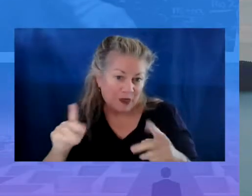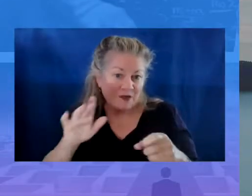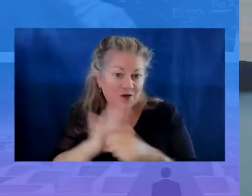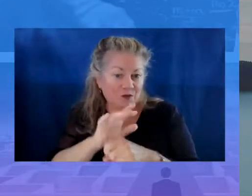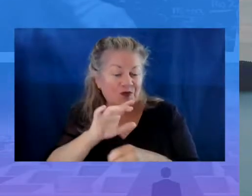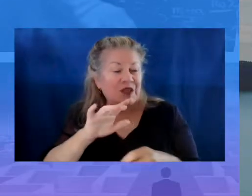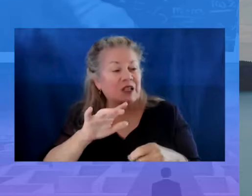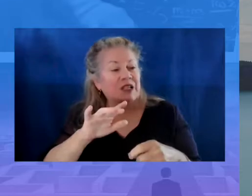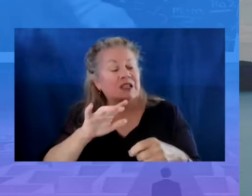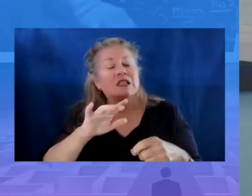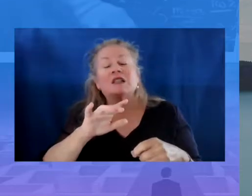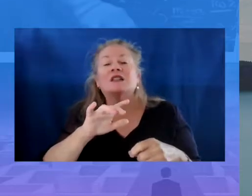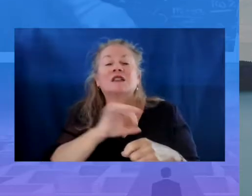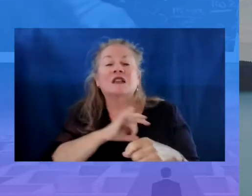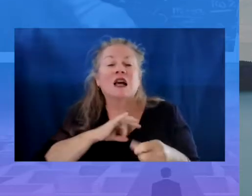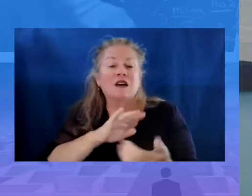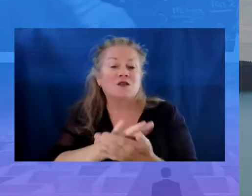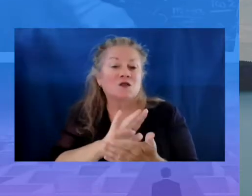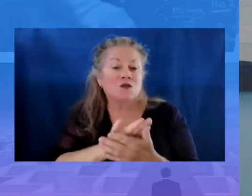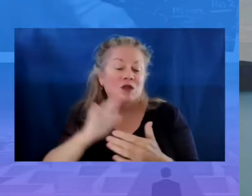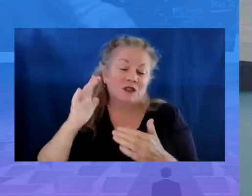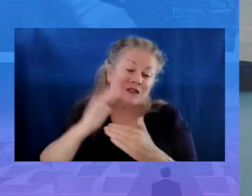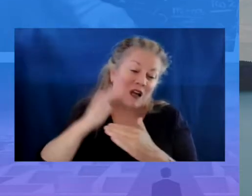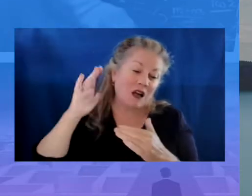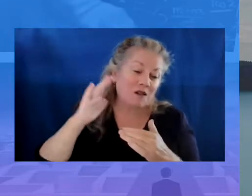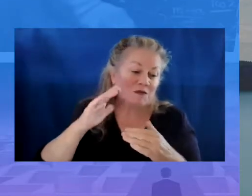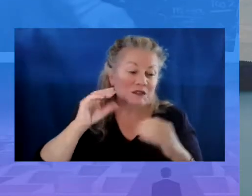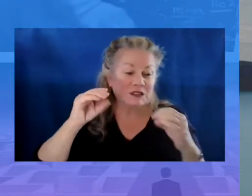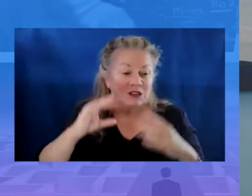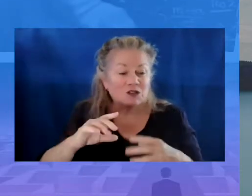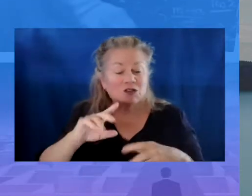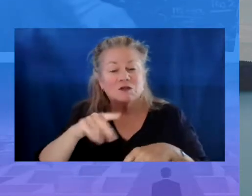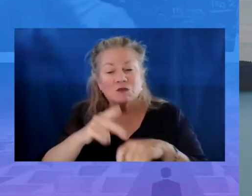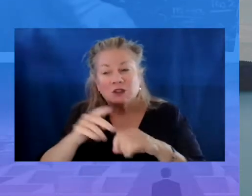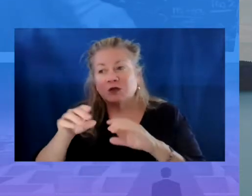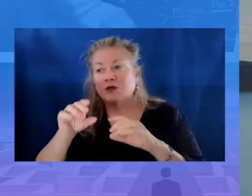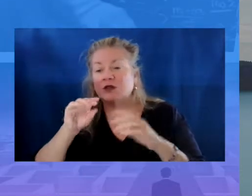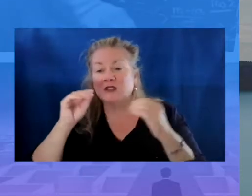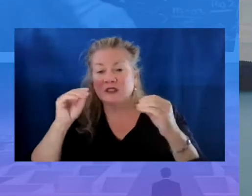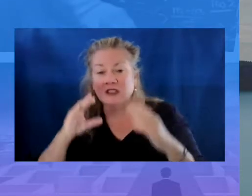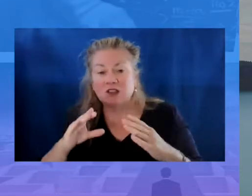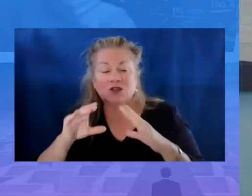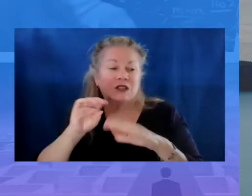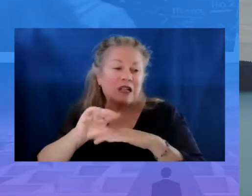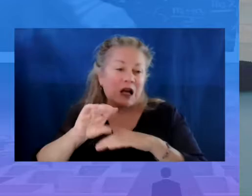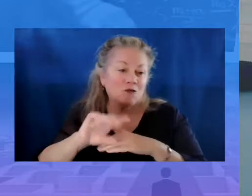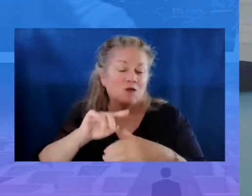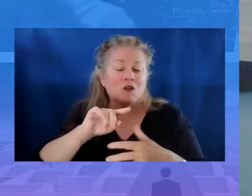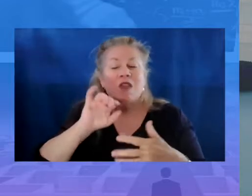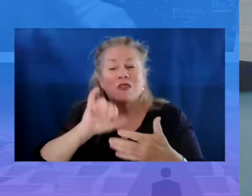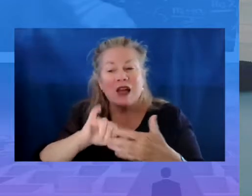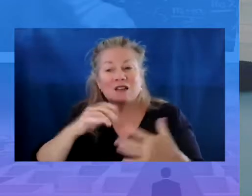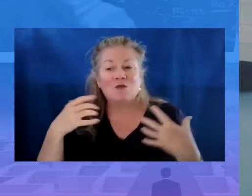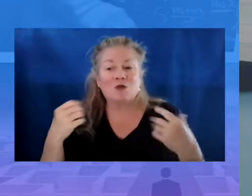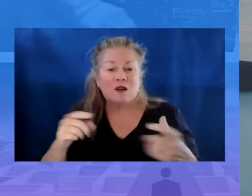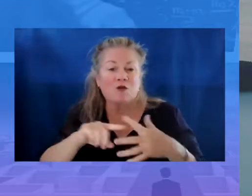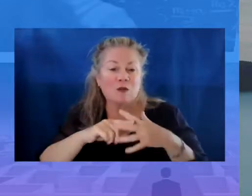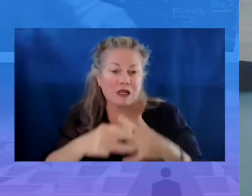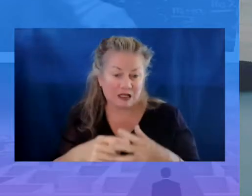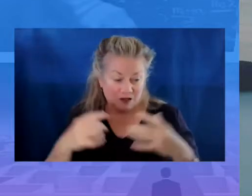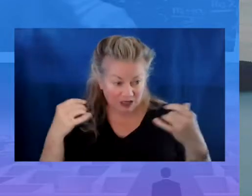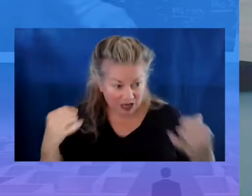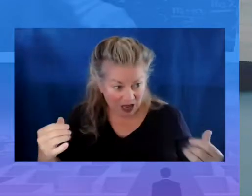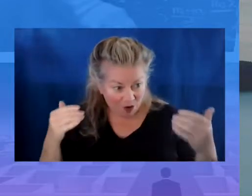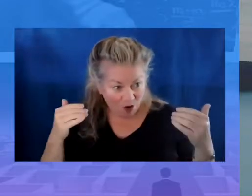Fully staffing schools with top notch, diverse teachers, principals and counselors is where our recovery begins.